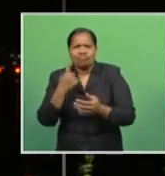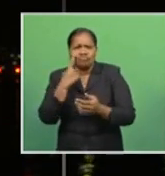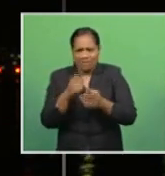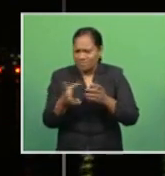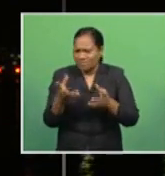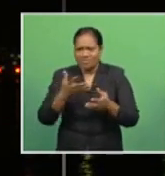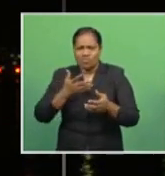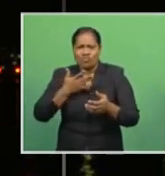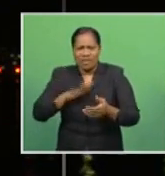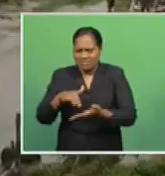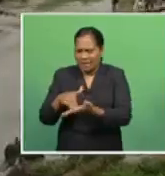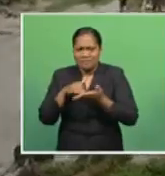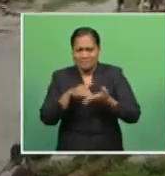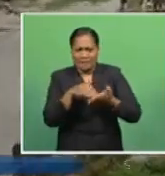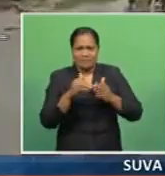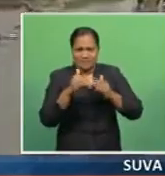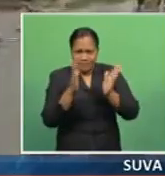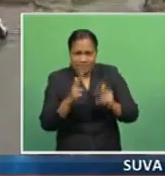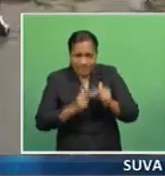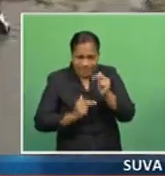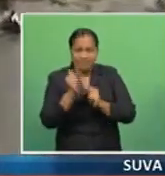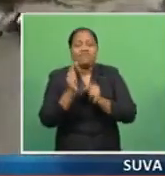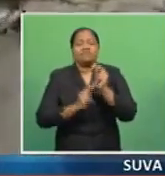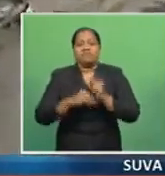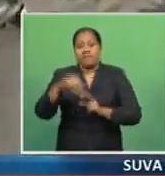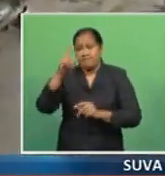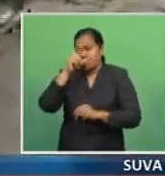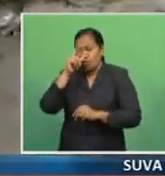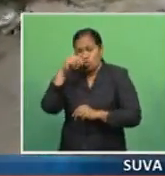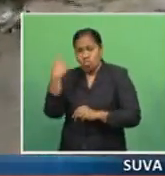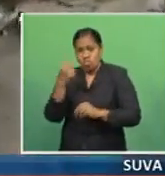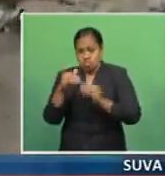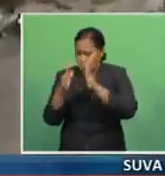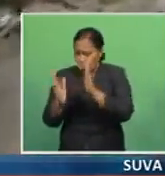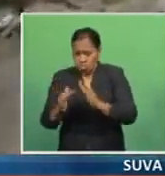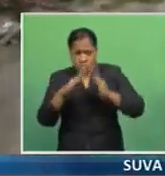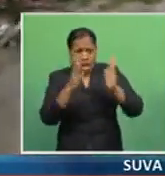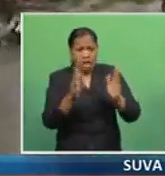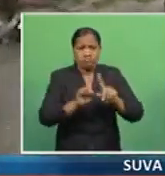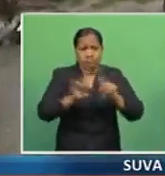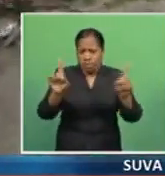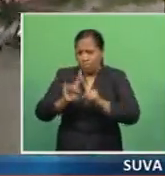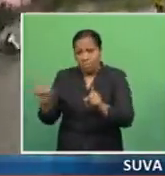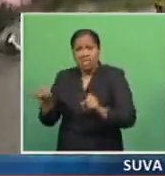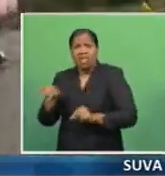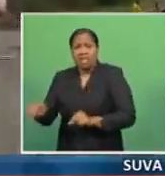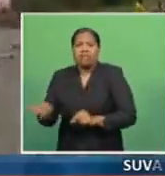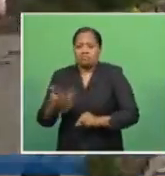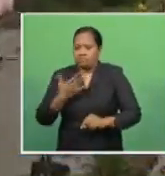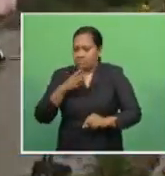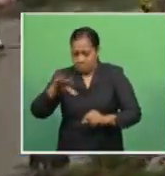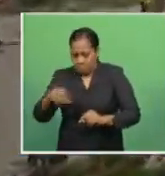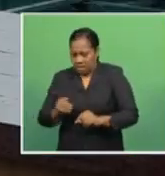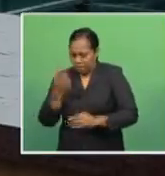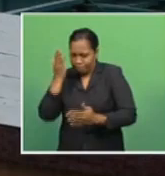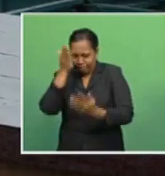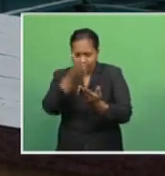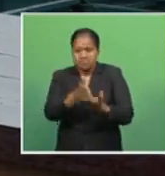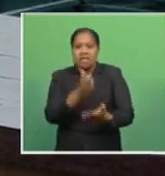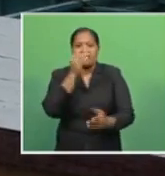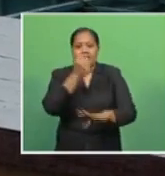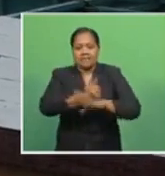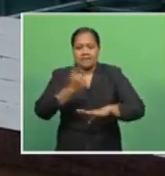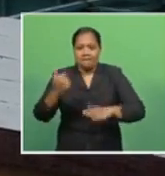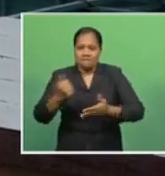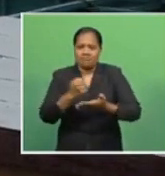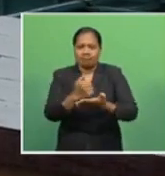reports. Vijians whose homes were damaged during T.C. Herald must channel their request for government assistance through the